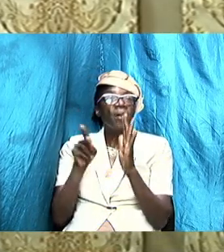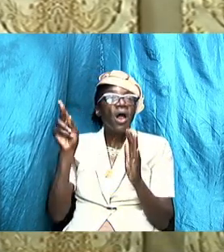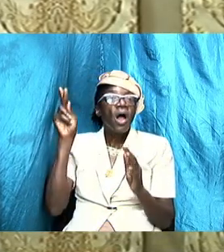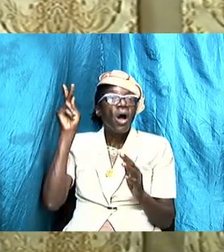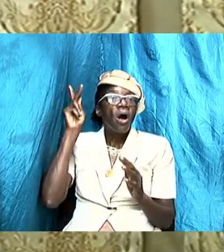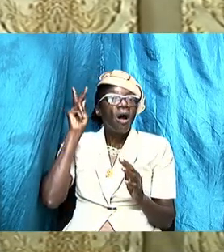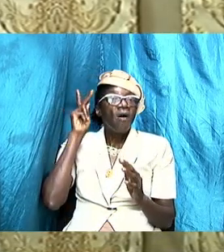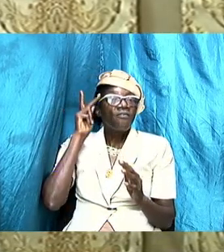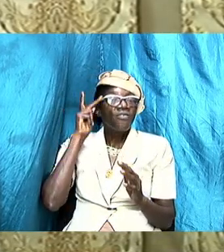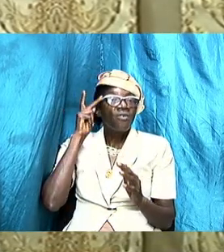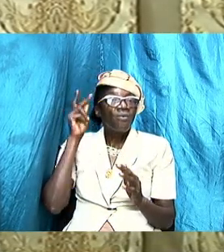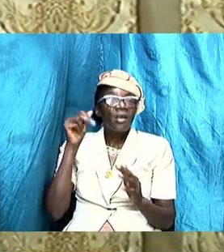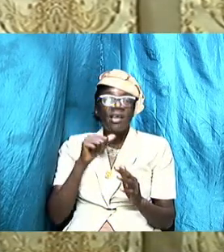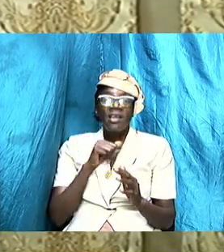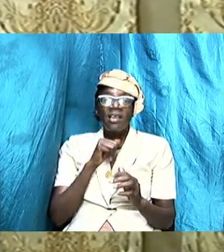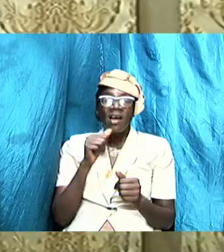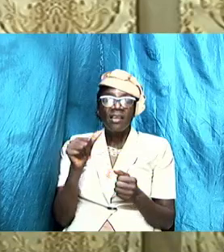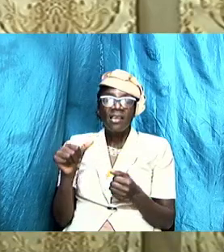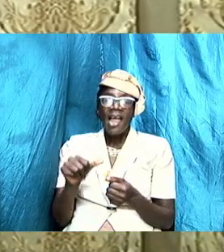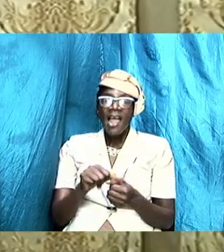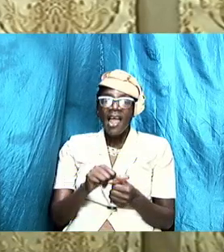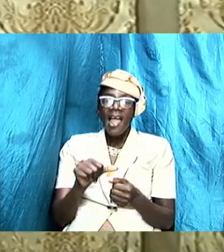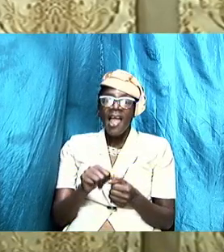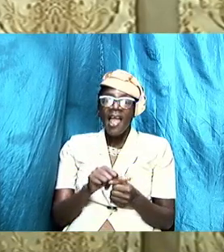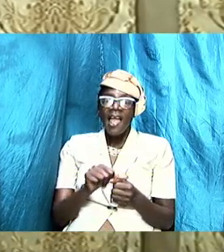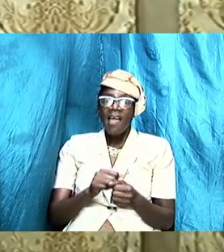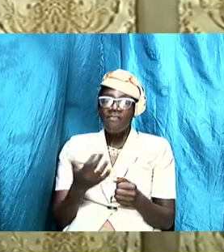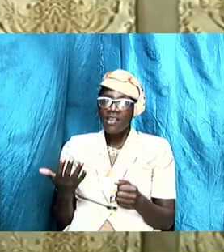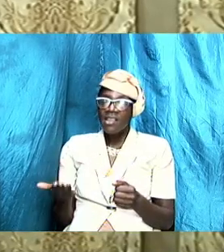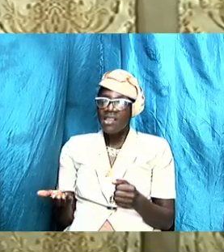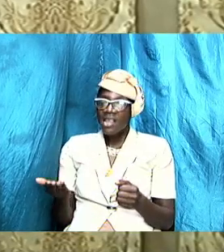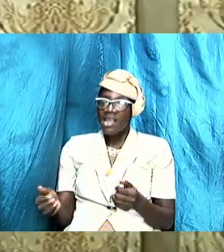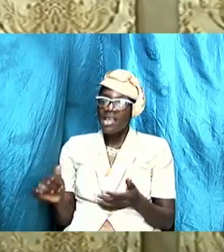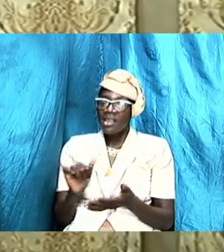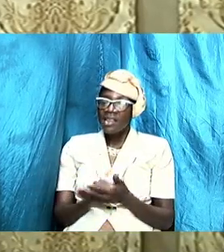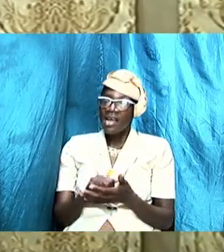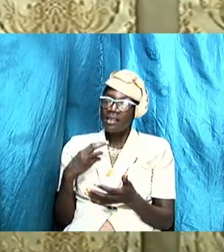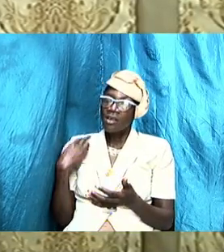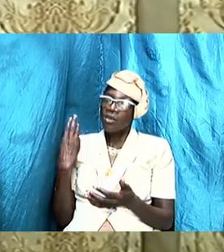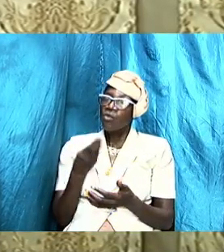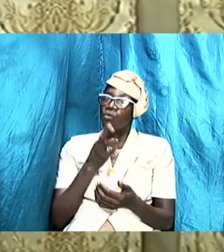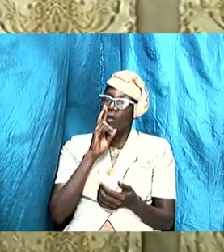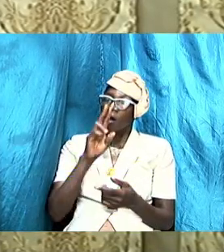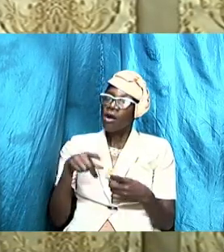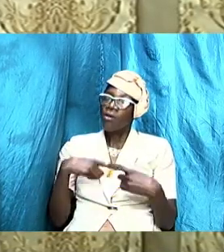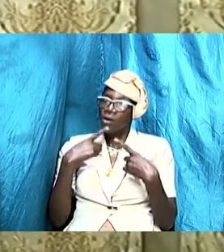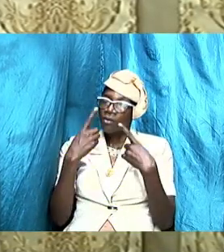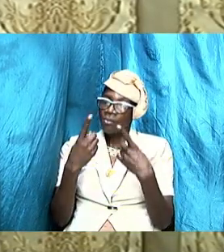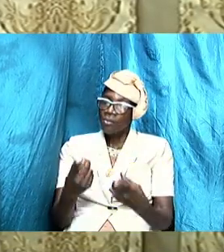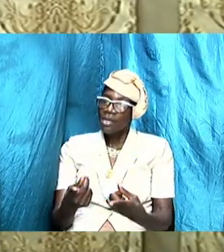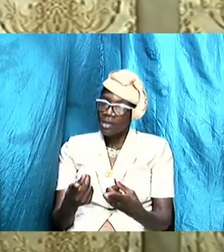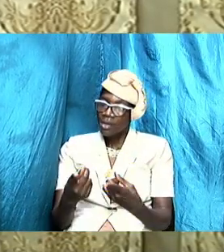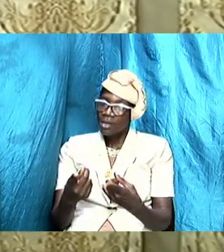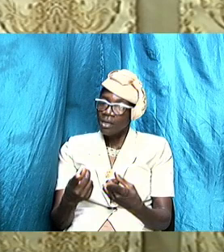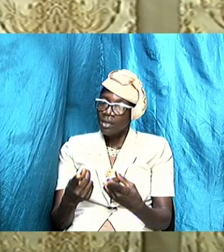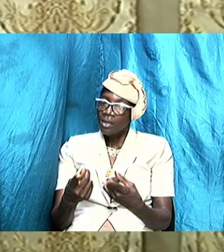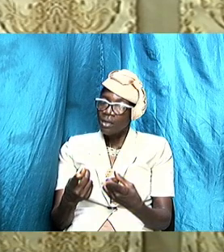is not everything that we are going to be able to change